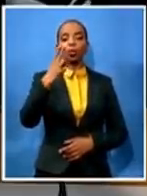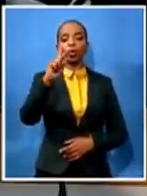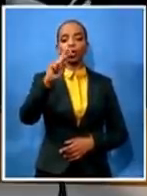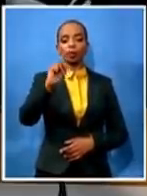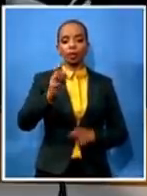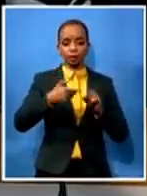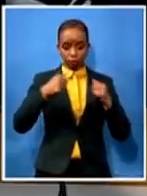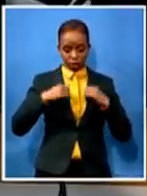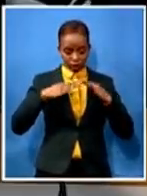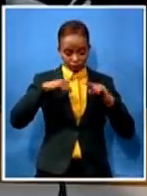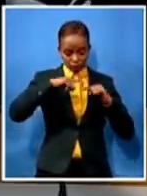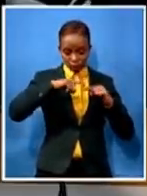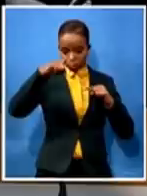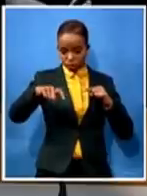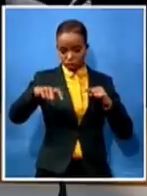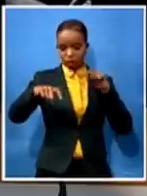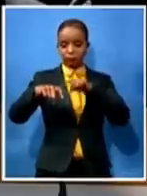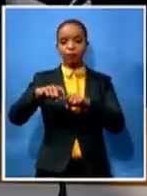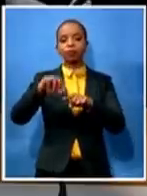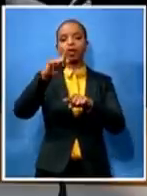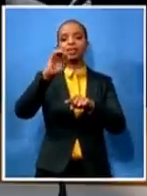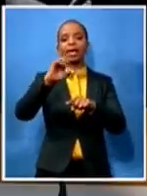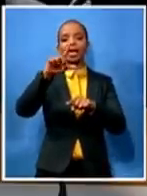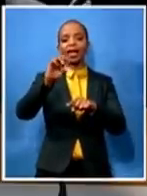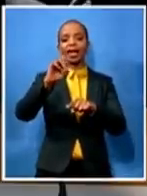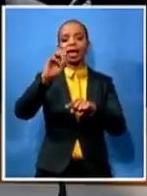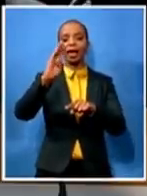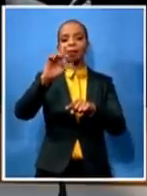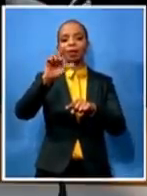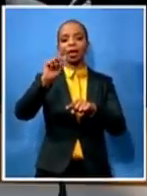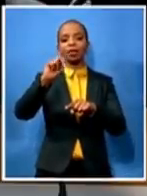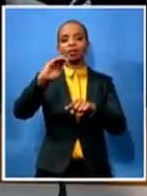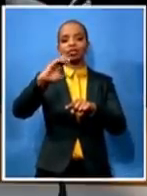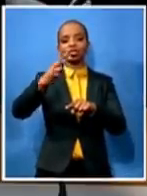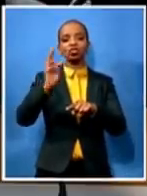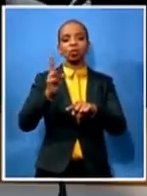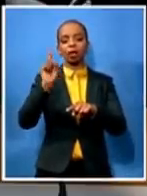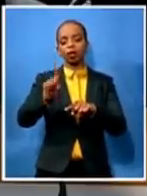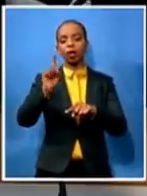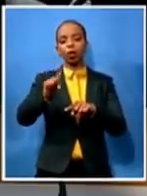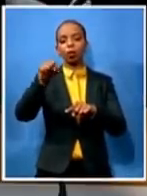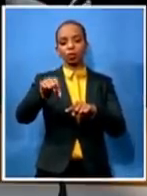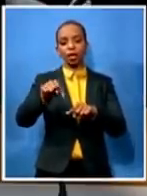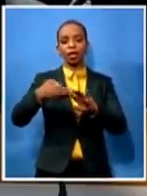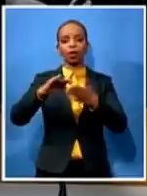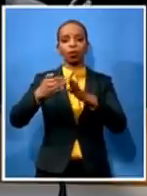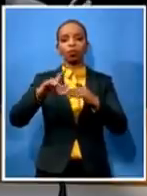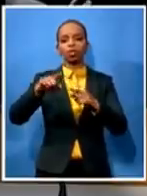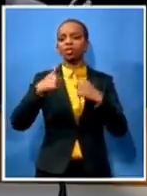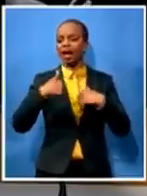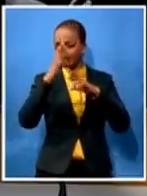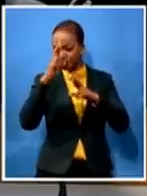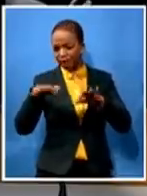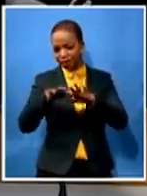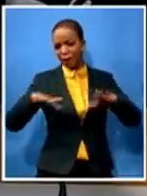i live with those communities i have high respect for them i do respect them and i i appreciate that if they